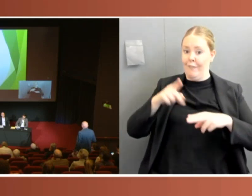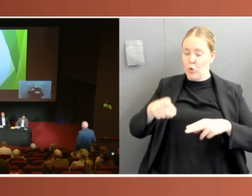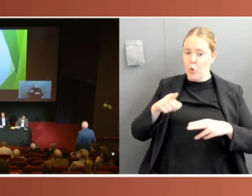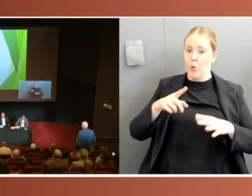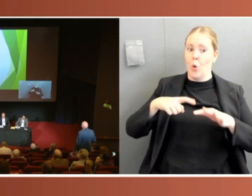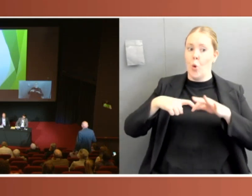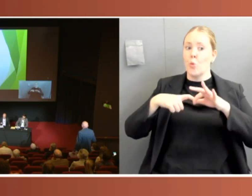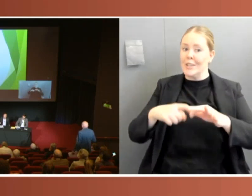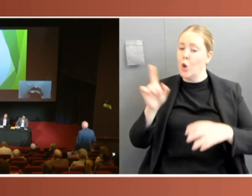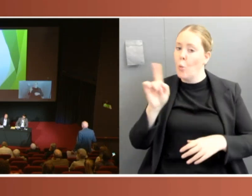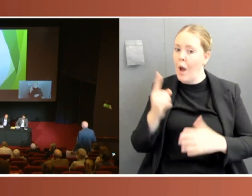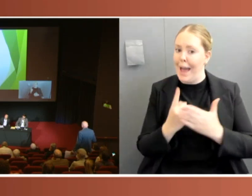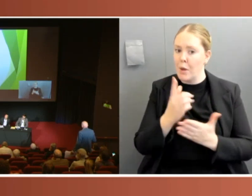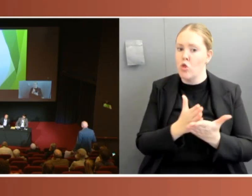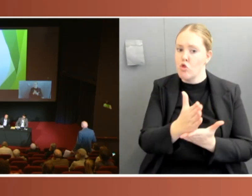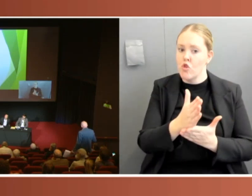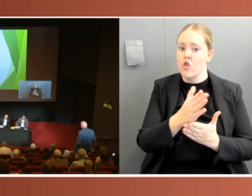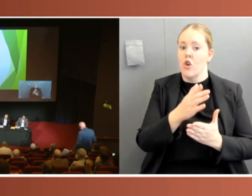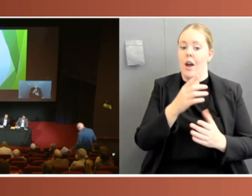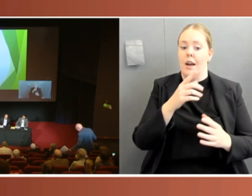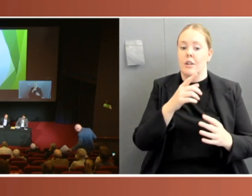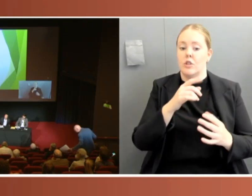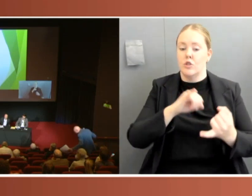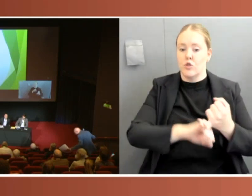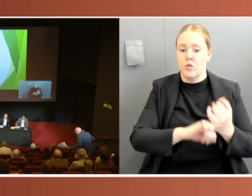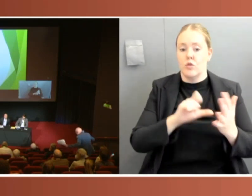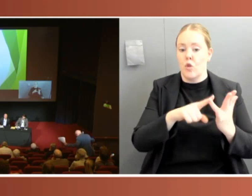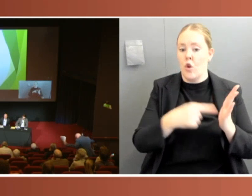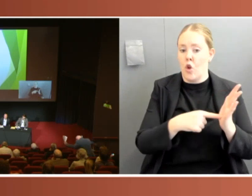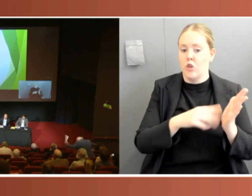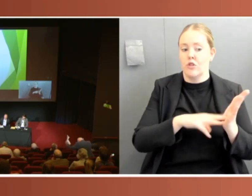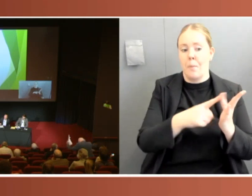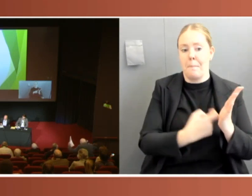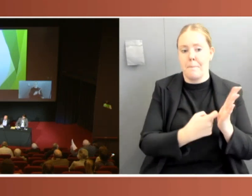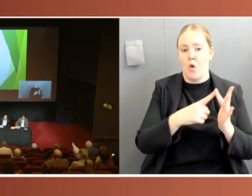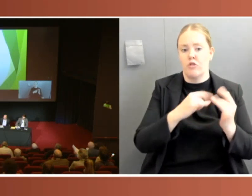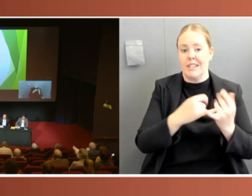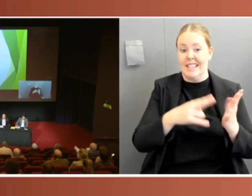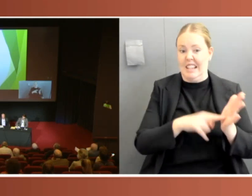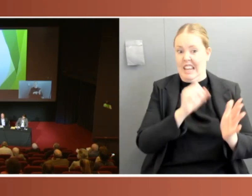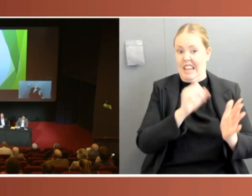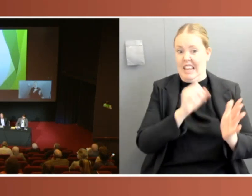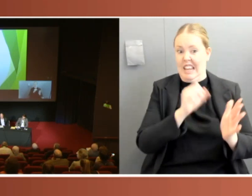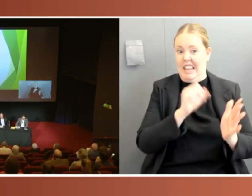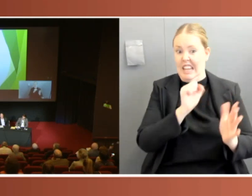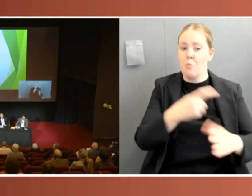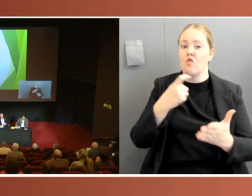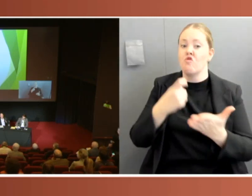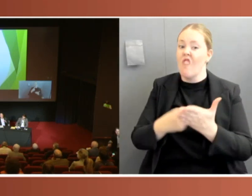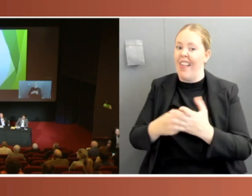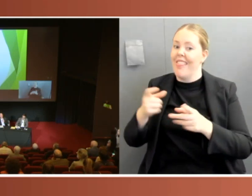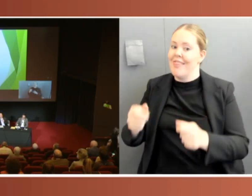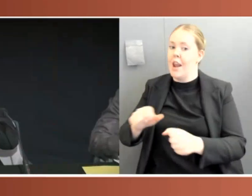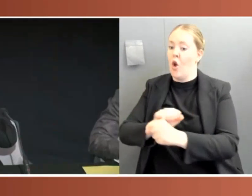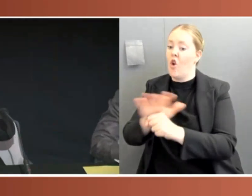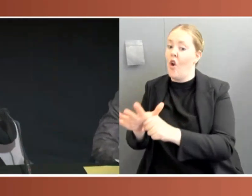of a government notorious in other respects. Thank you. Yeah, thank you. And you're right. And yes, the paper has a